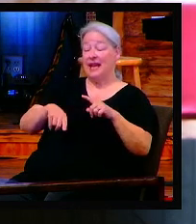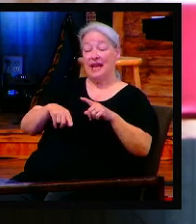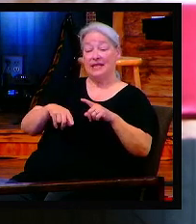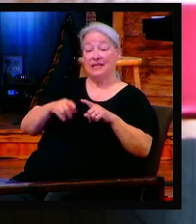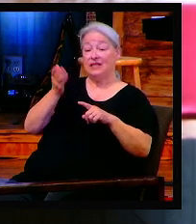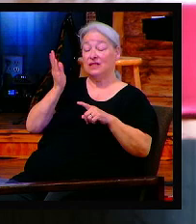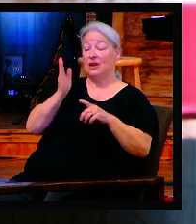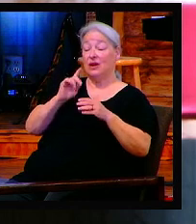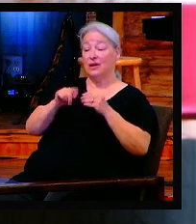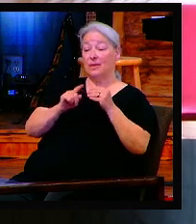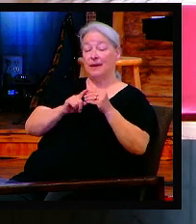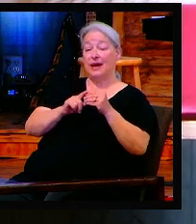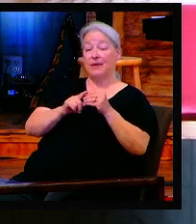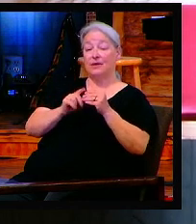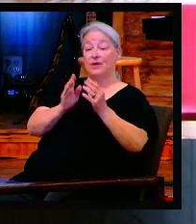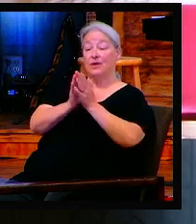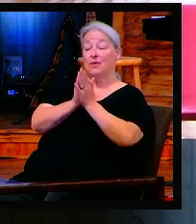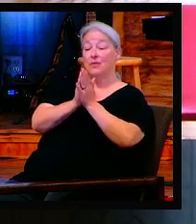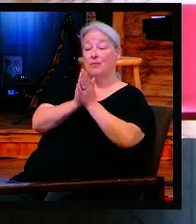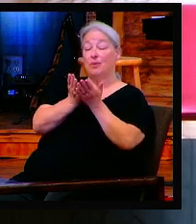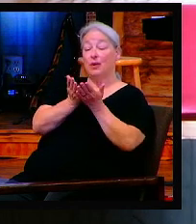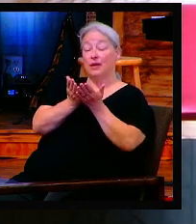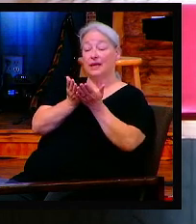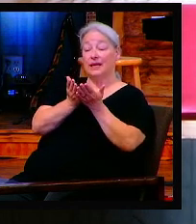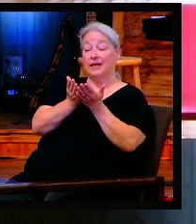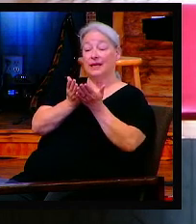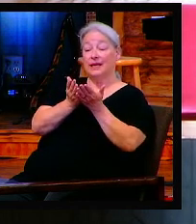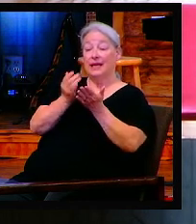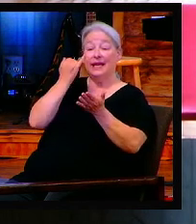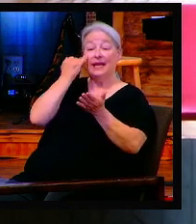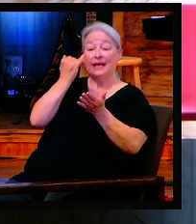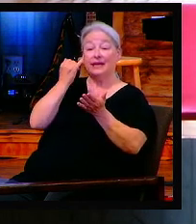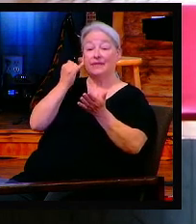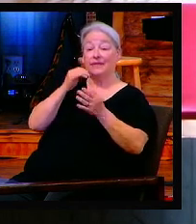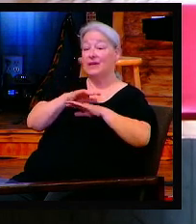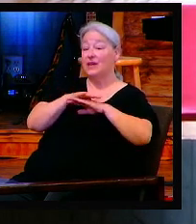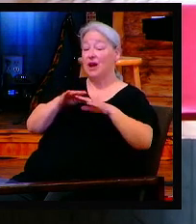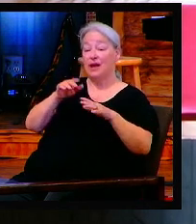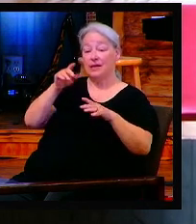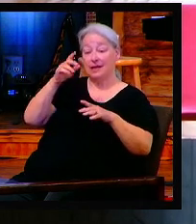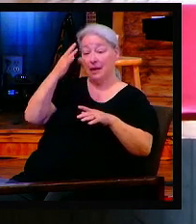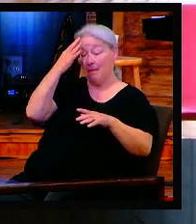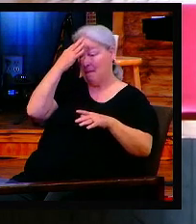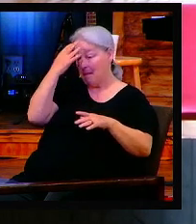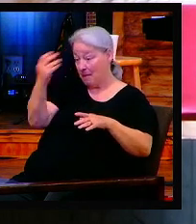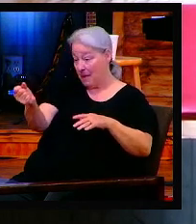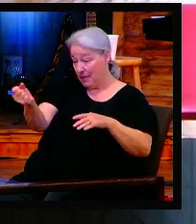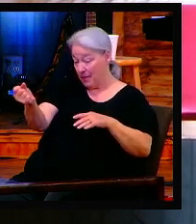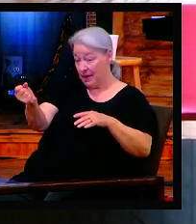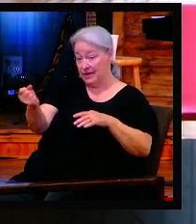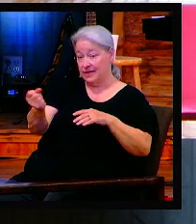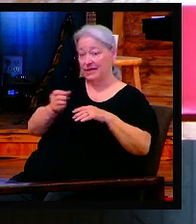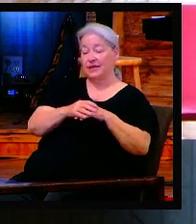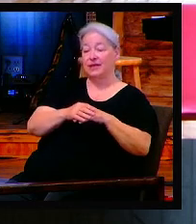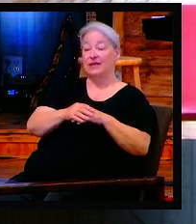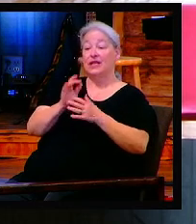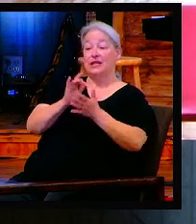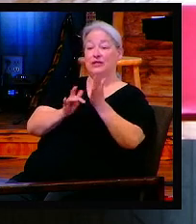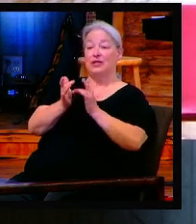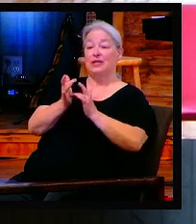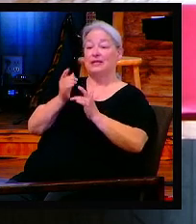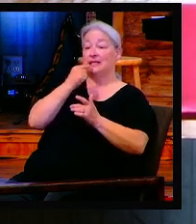one of the reasons they wanted to kill Jesus. He said, for you make yourself out to be God. And he said, before Abraham was, I am.